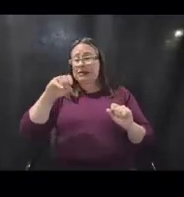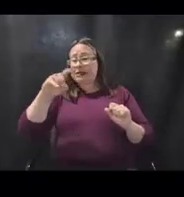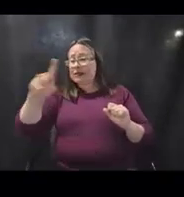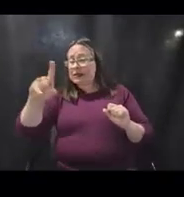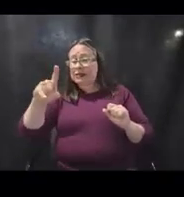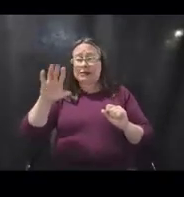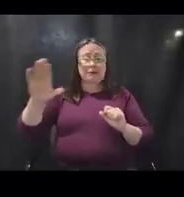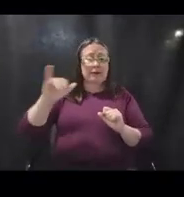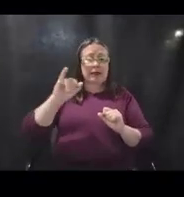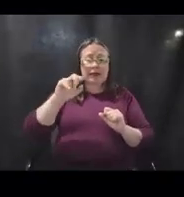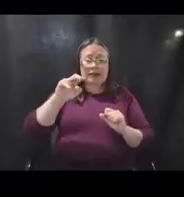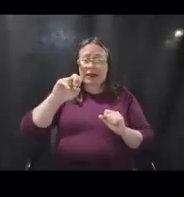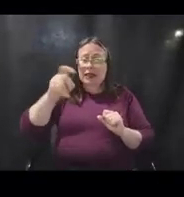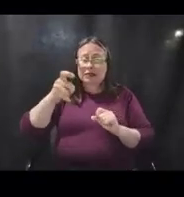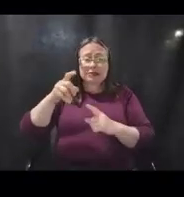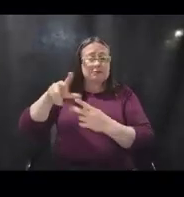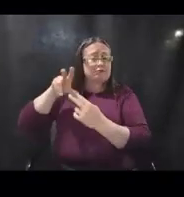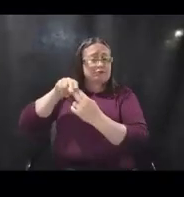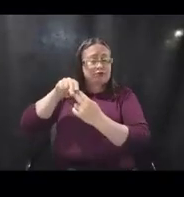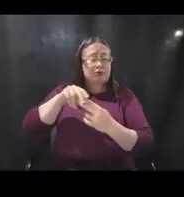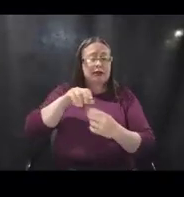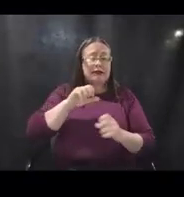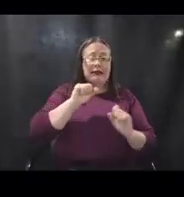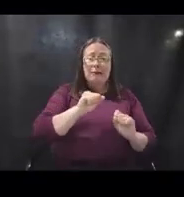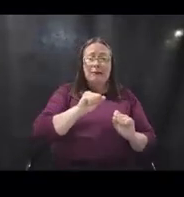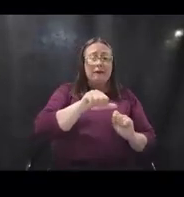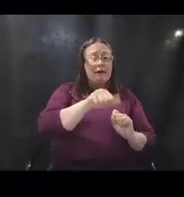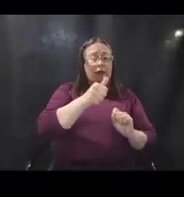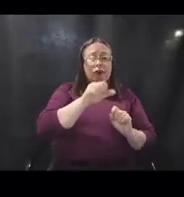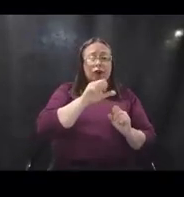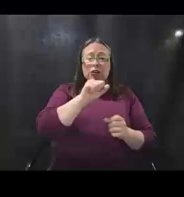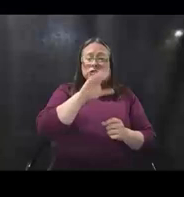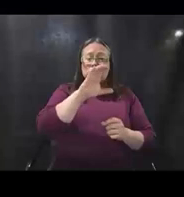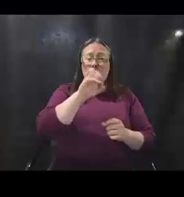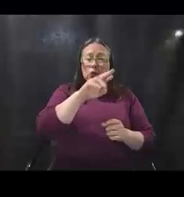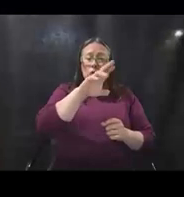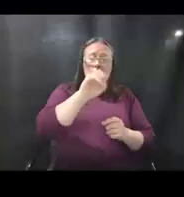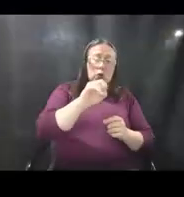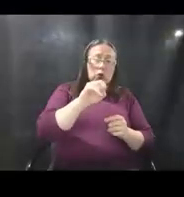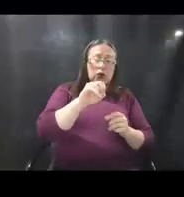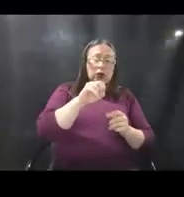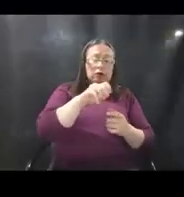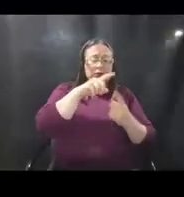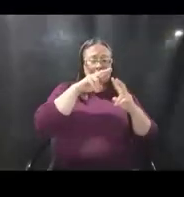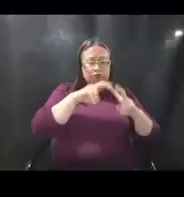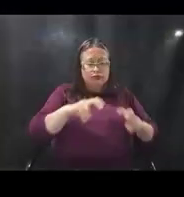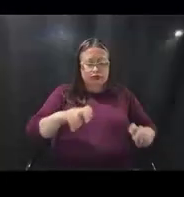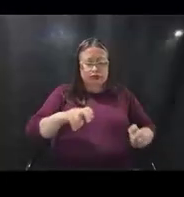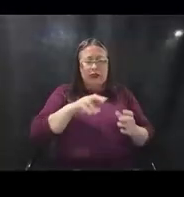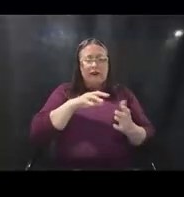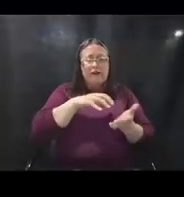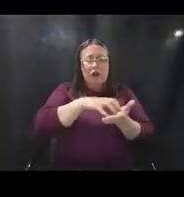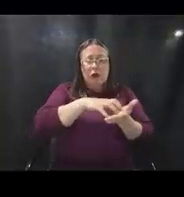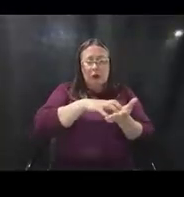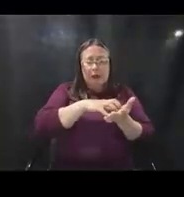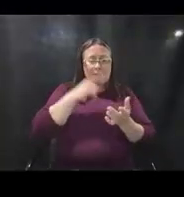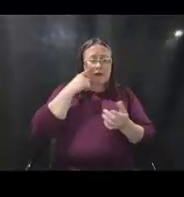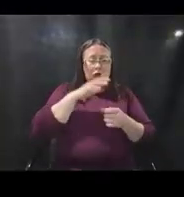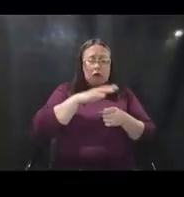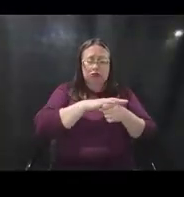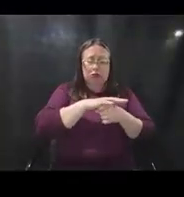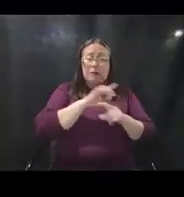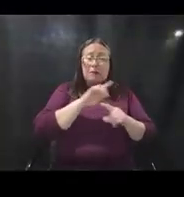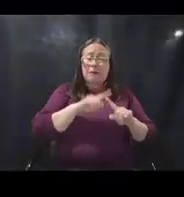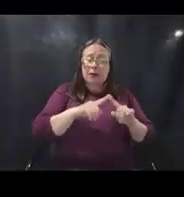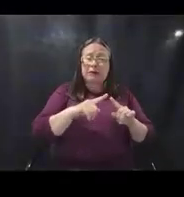different score that assesses the vulnerability of a particular jurisdiction, but the idea is to have an assessment